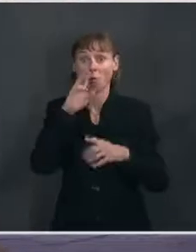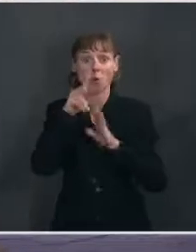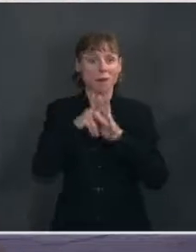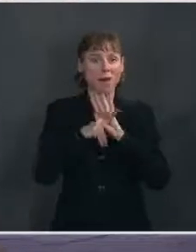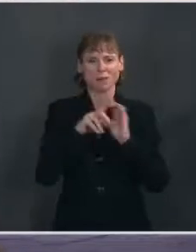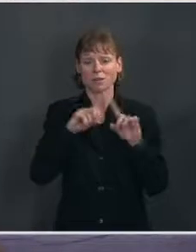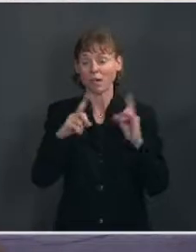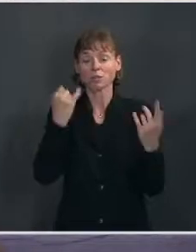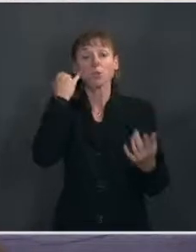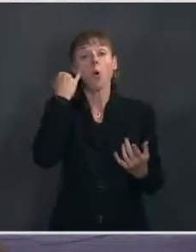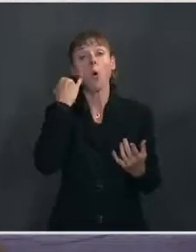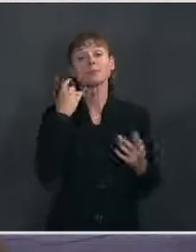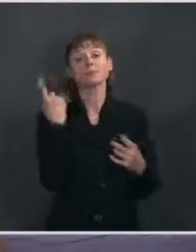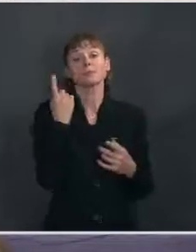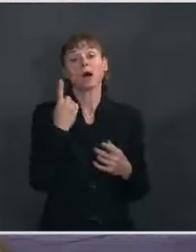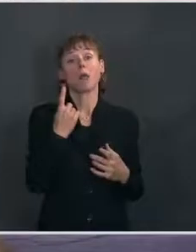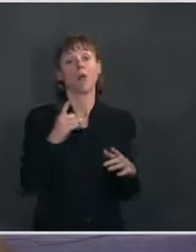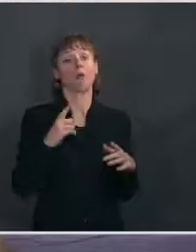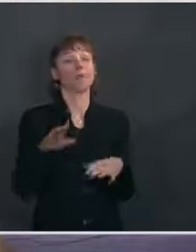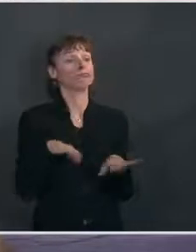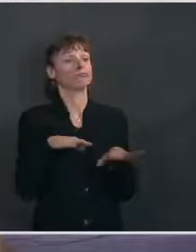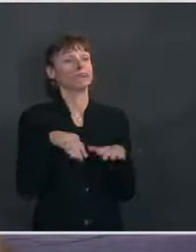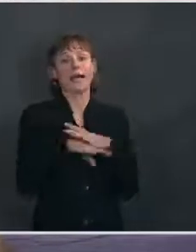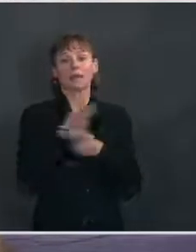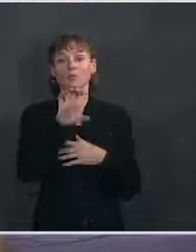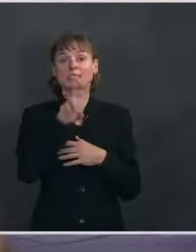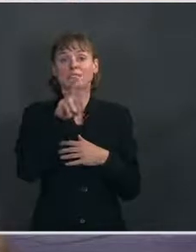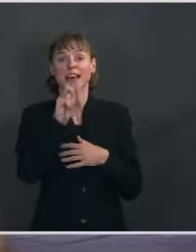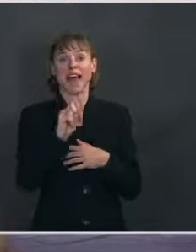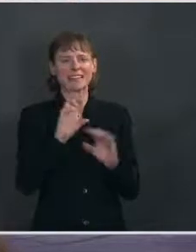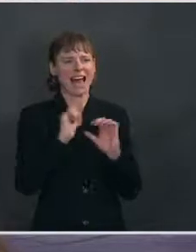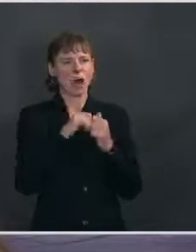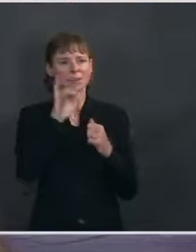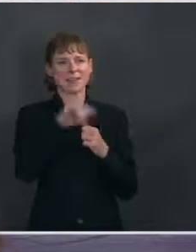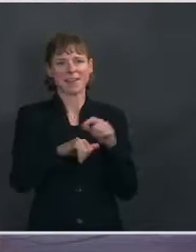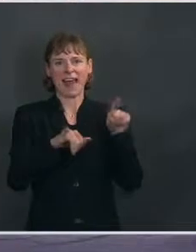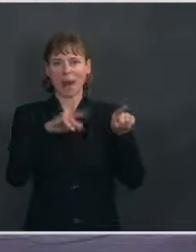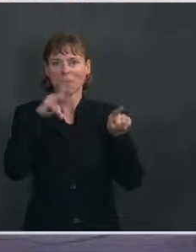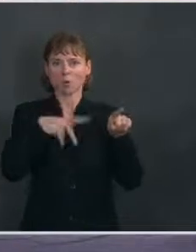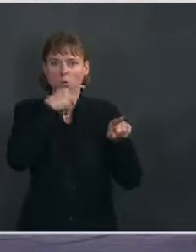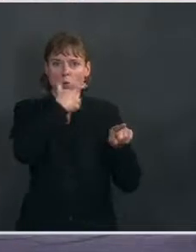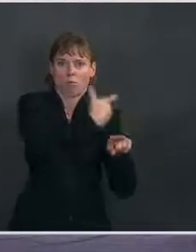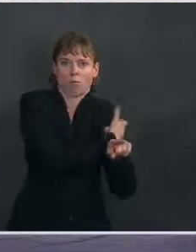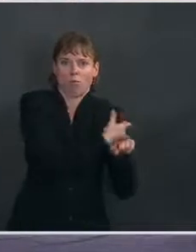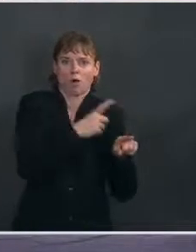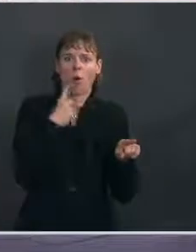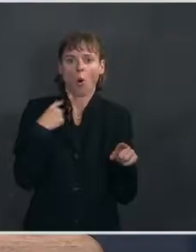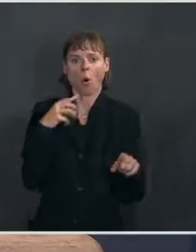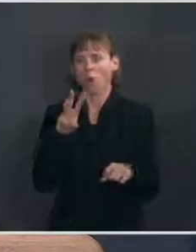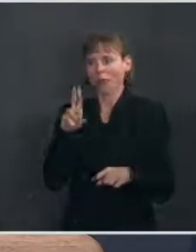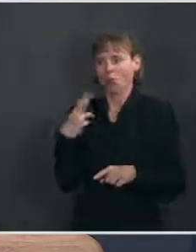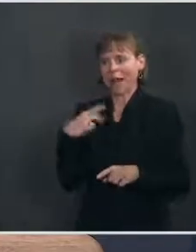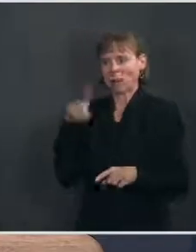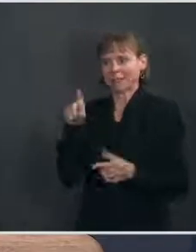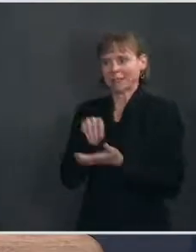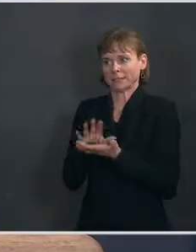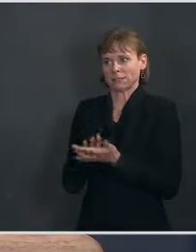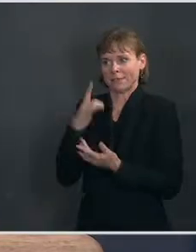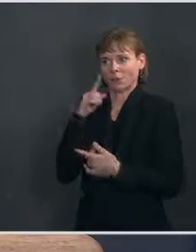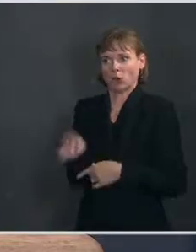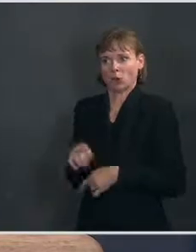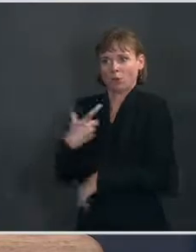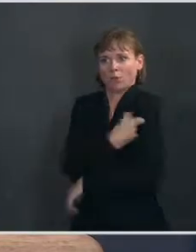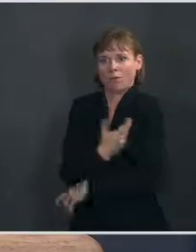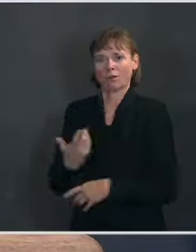CVS, how how does that person taking their data say, yes, the White House needs me to get this data from this person? Well, again, this is